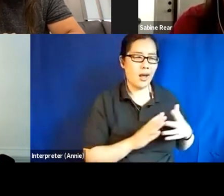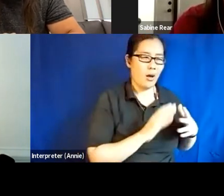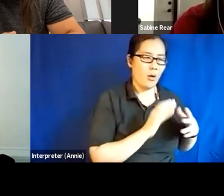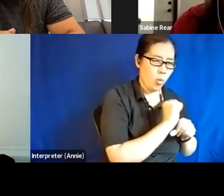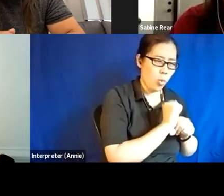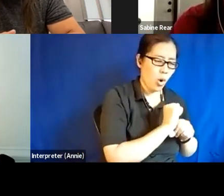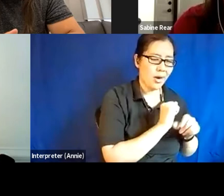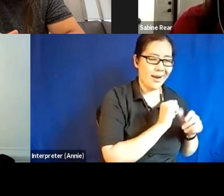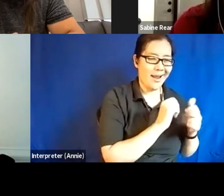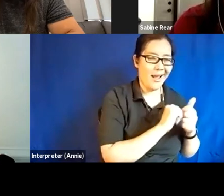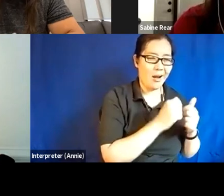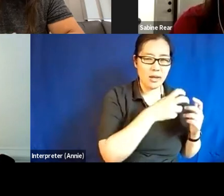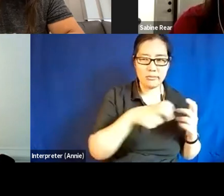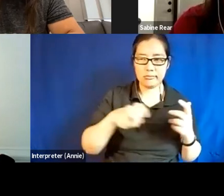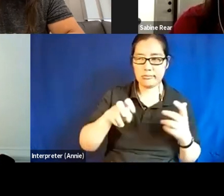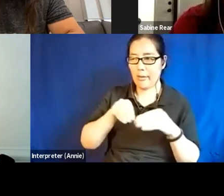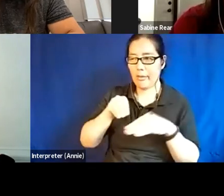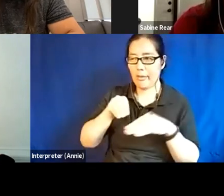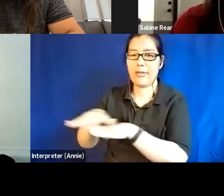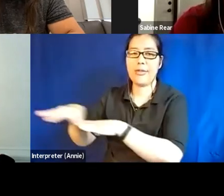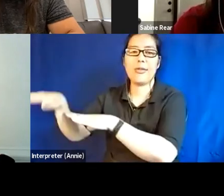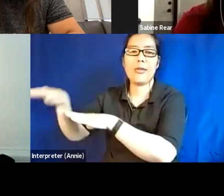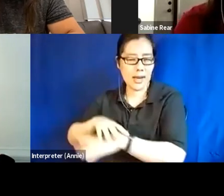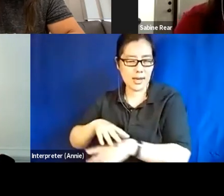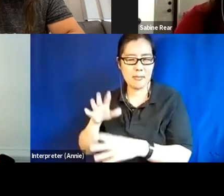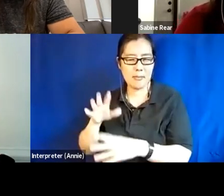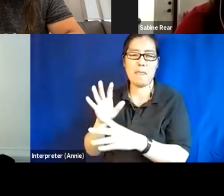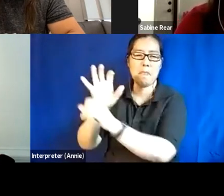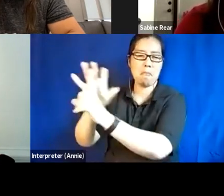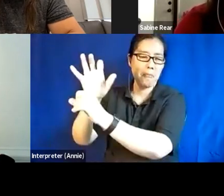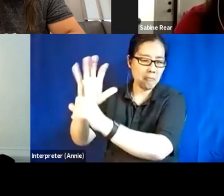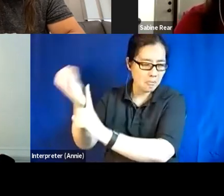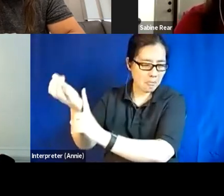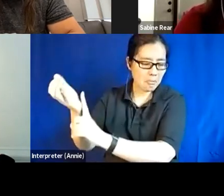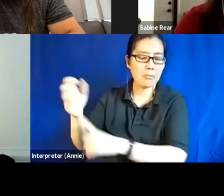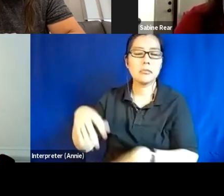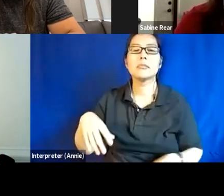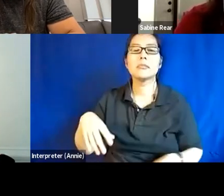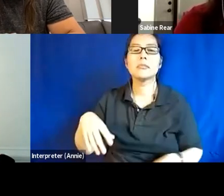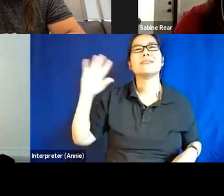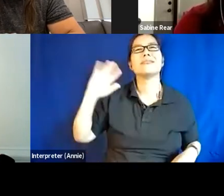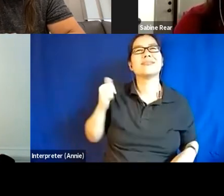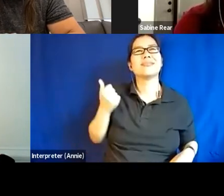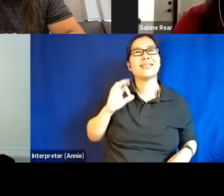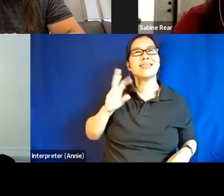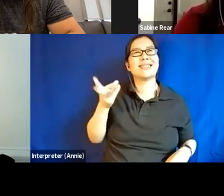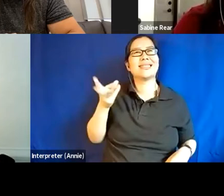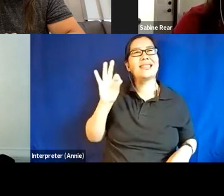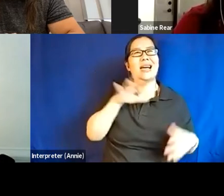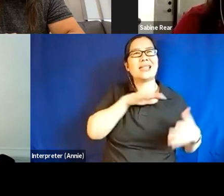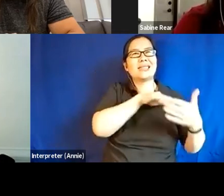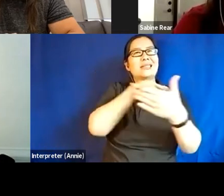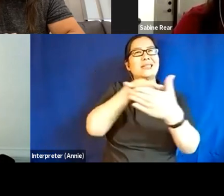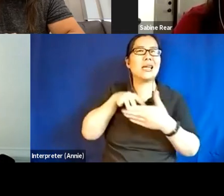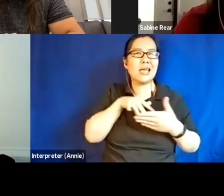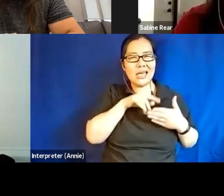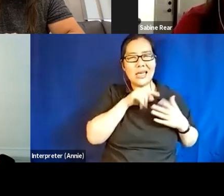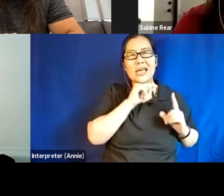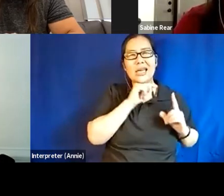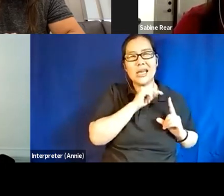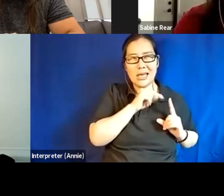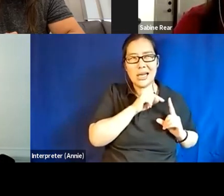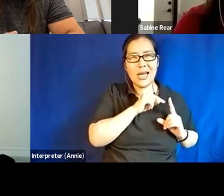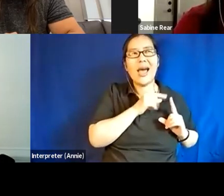uh, there was a first, the original study was done in 1969 by Clark, uh, specific. And then, it's been